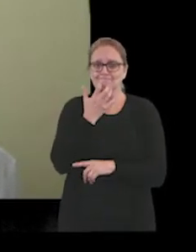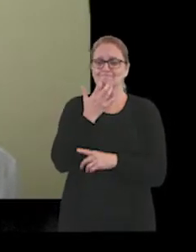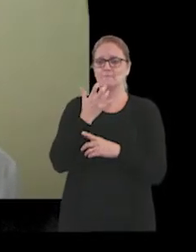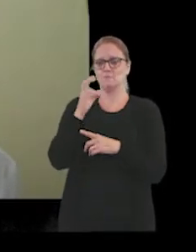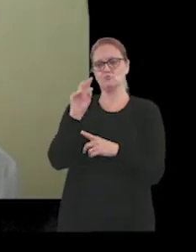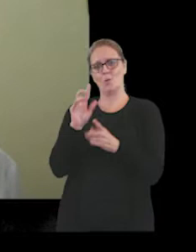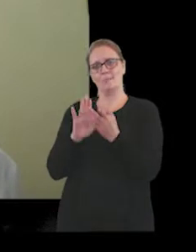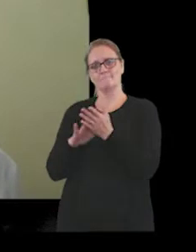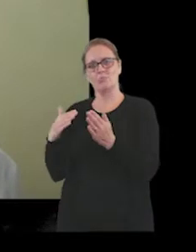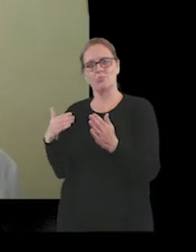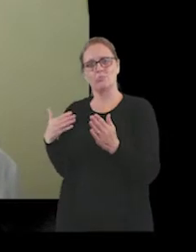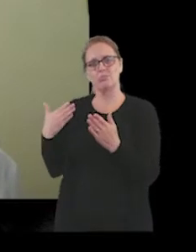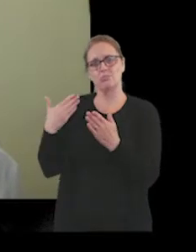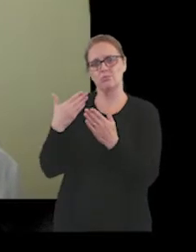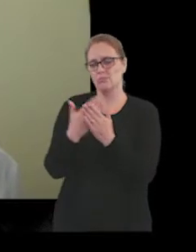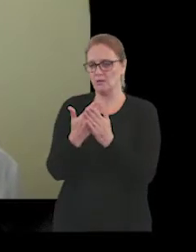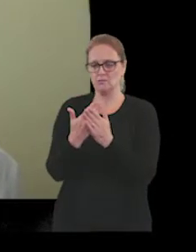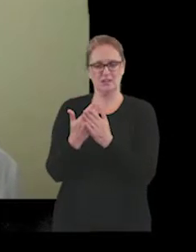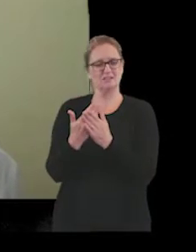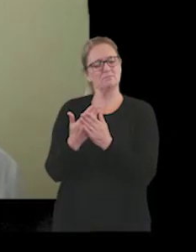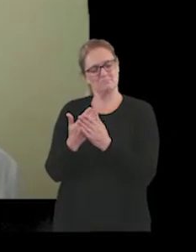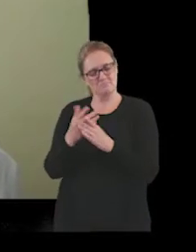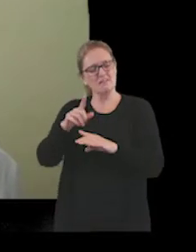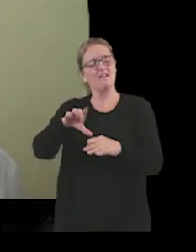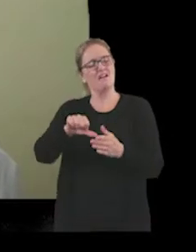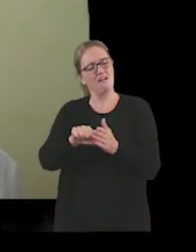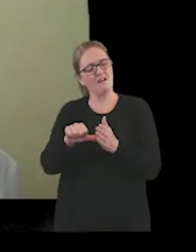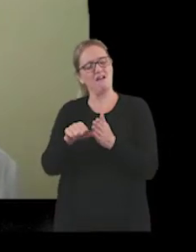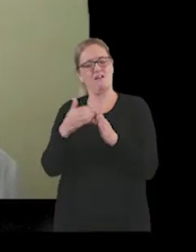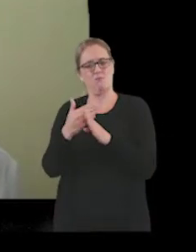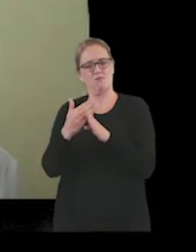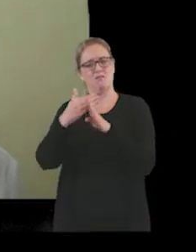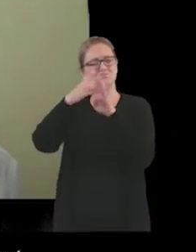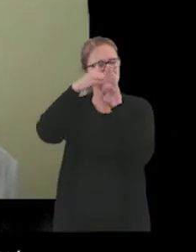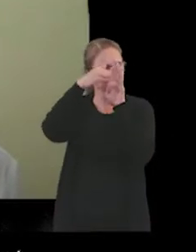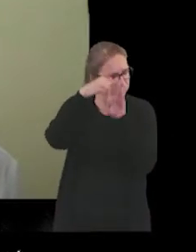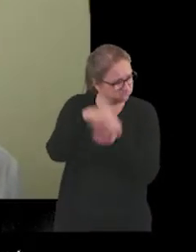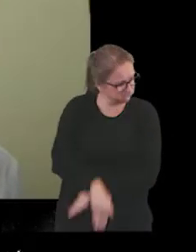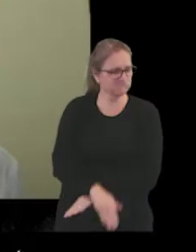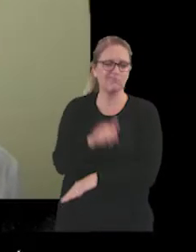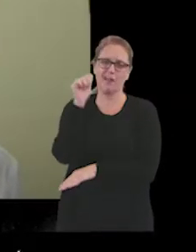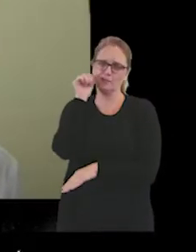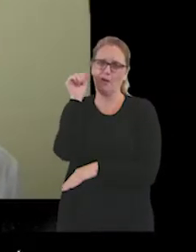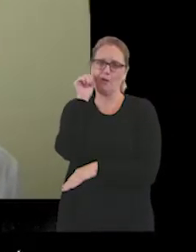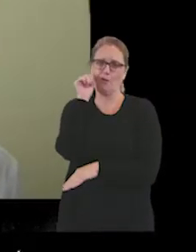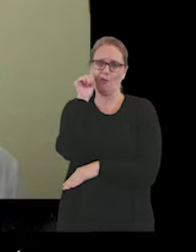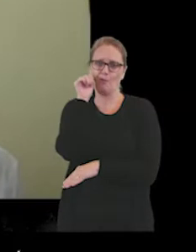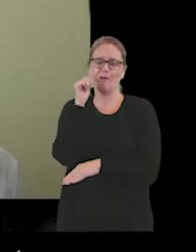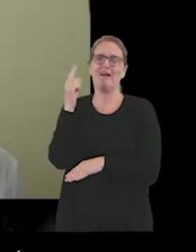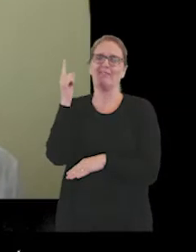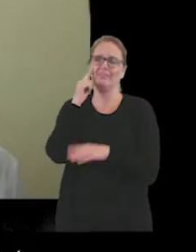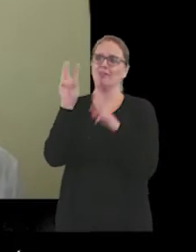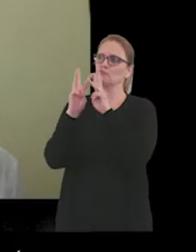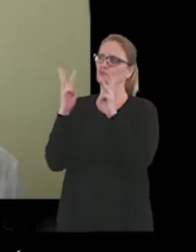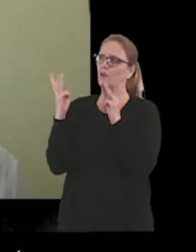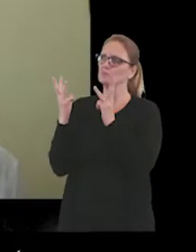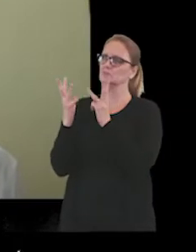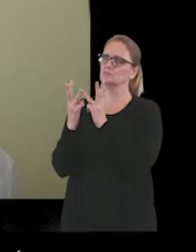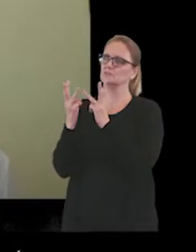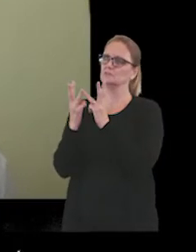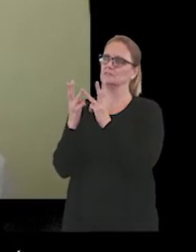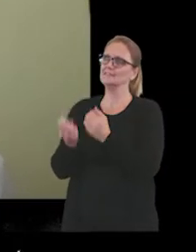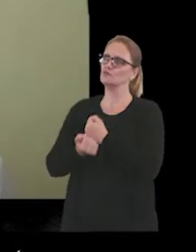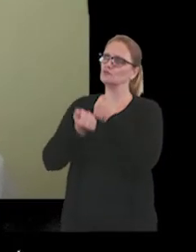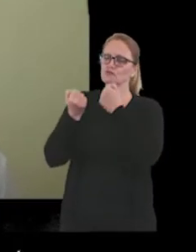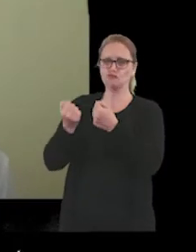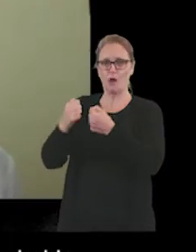a long, hard slog. I know there's still lots to do. And I think overall, the trust is in a really